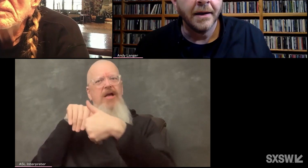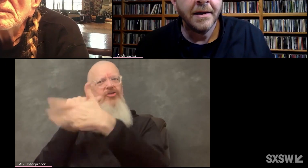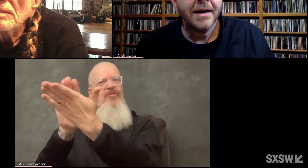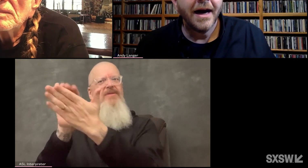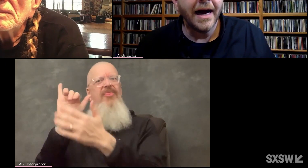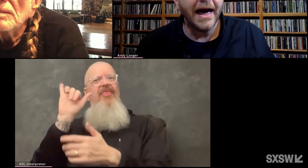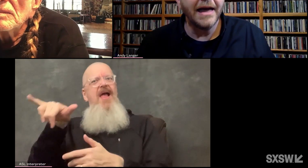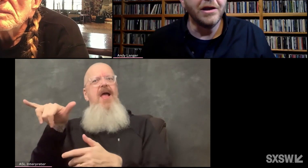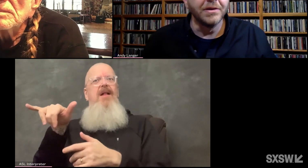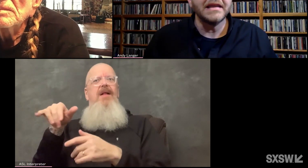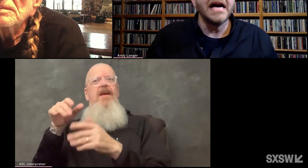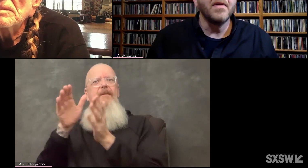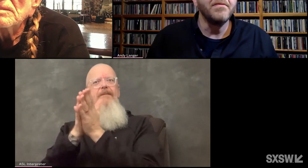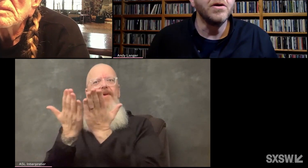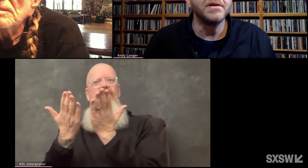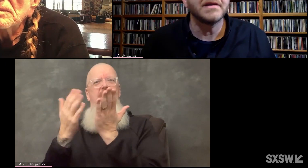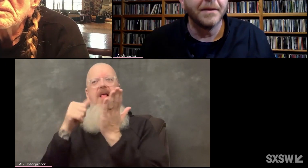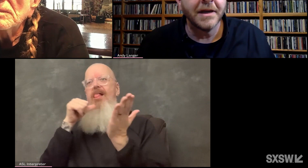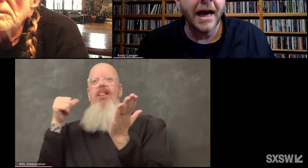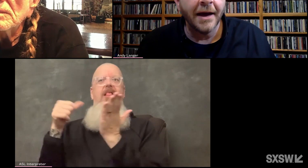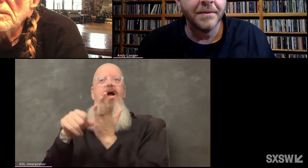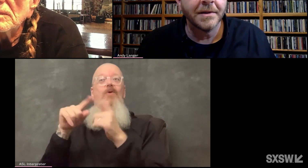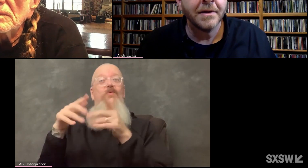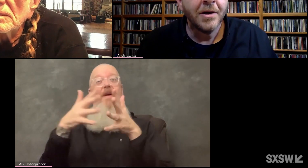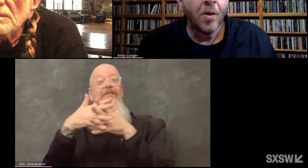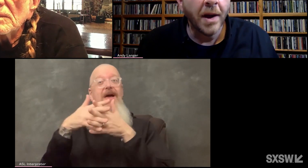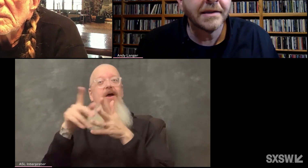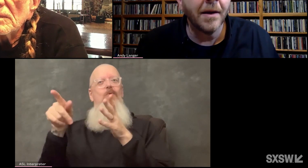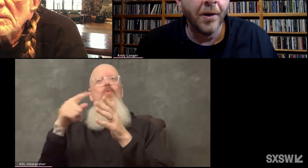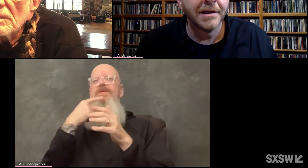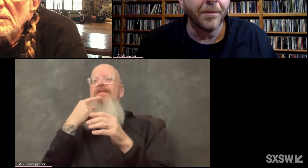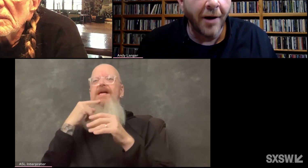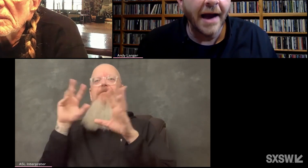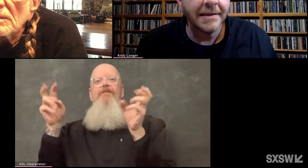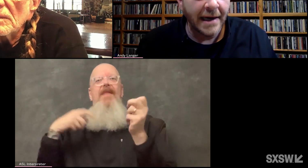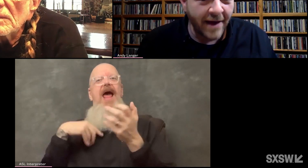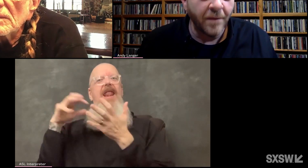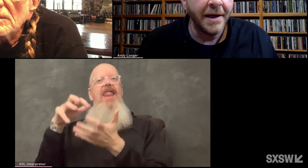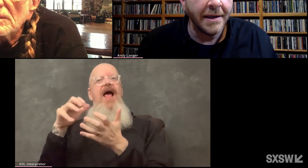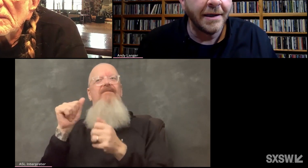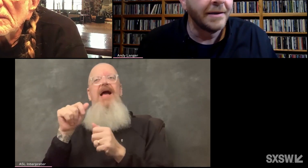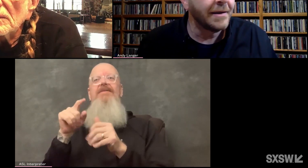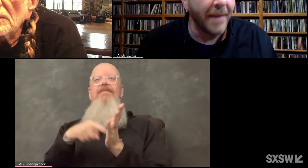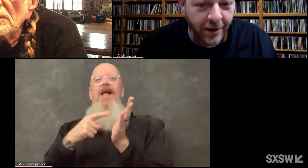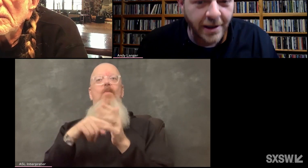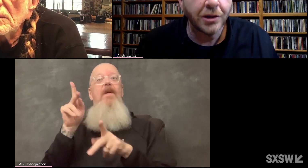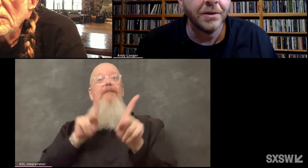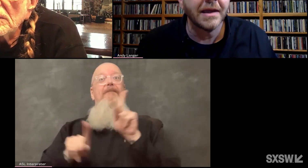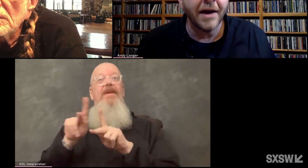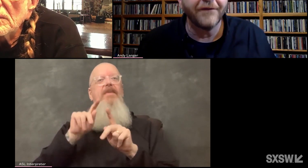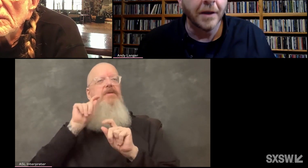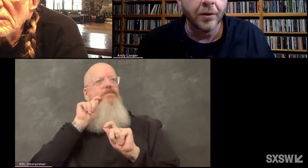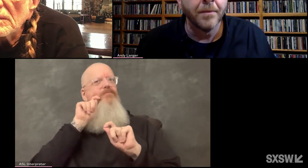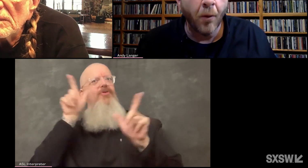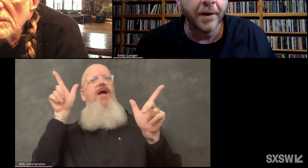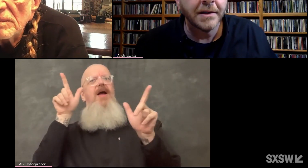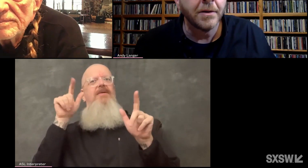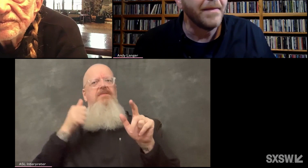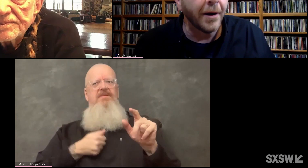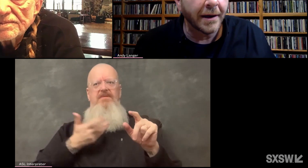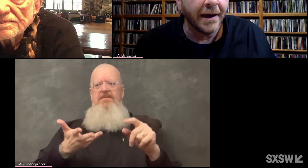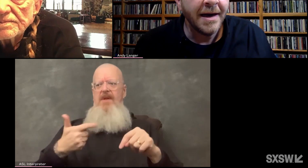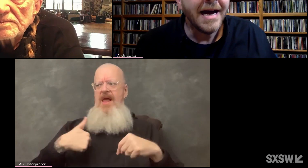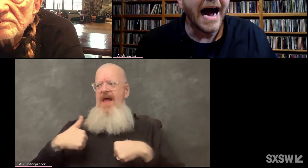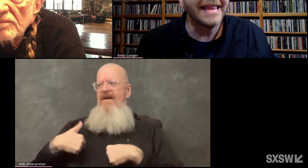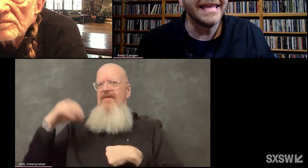America. You say, I'm amused sometimes when someone's surprised that I have opinions about issues that I feel are important